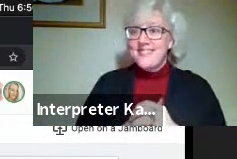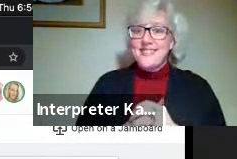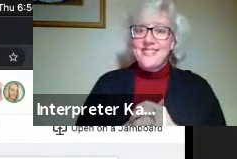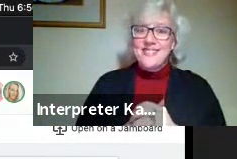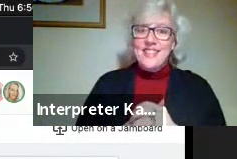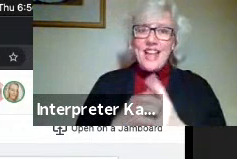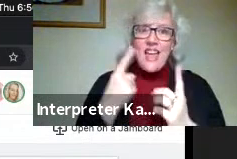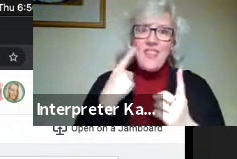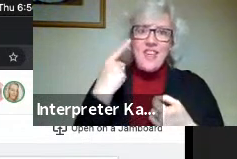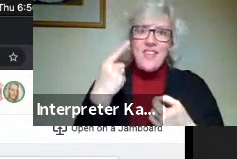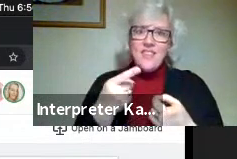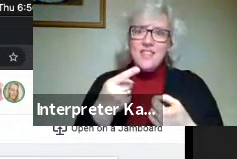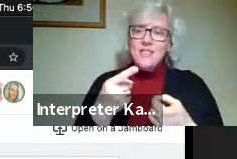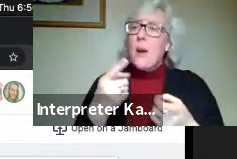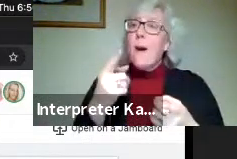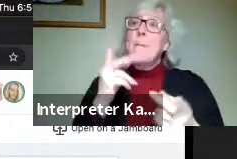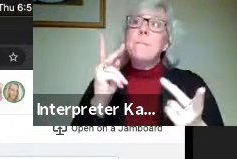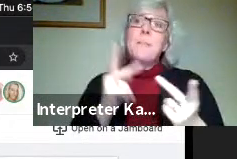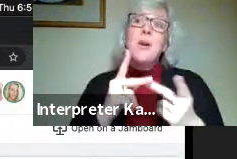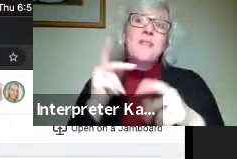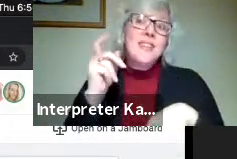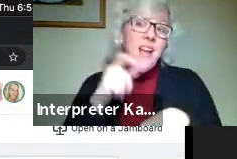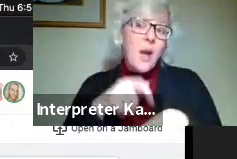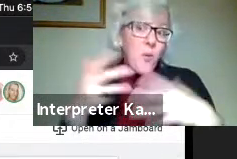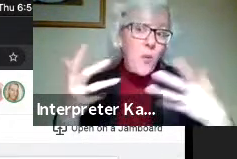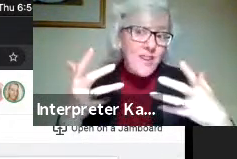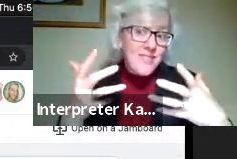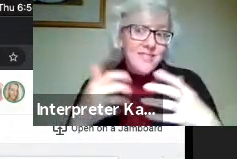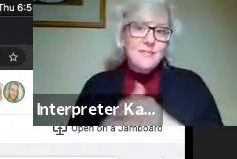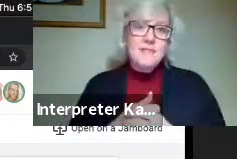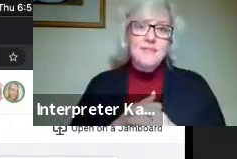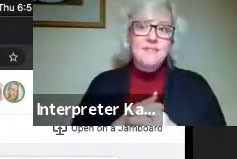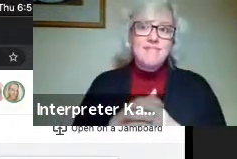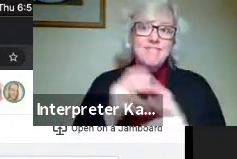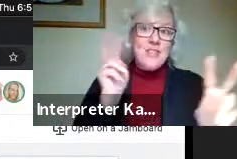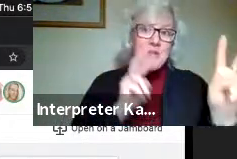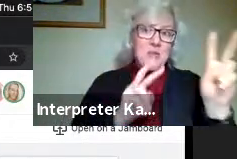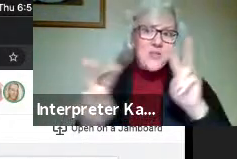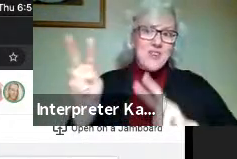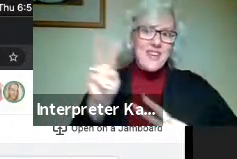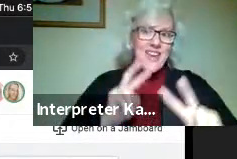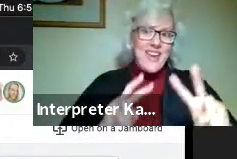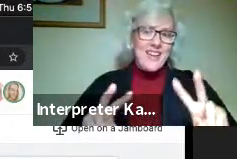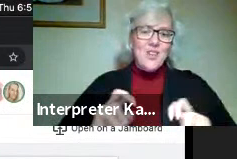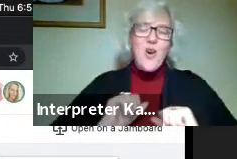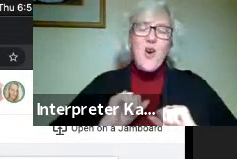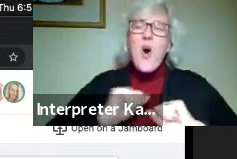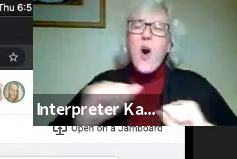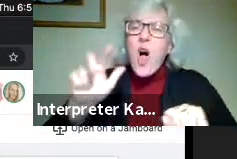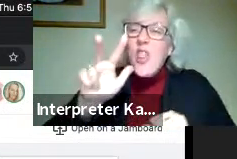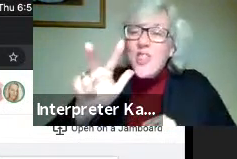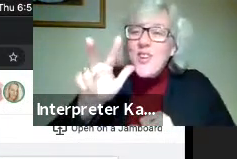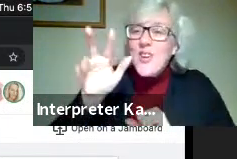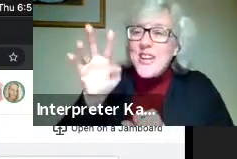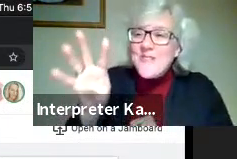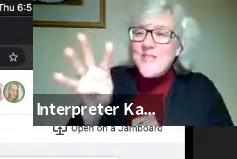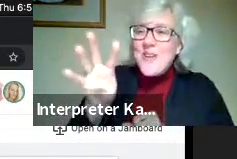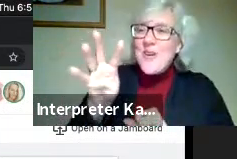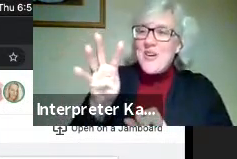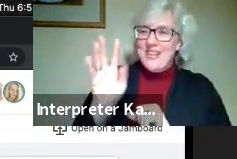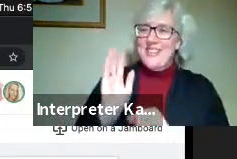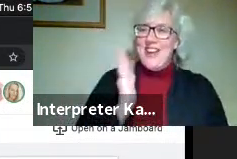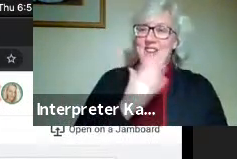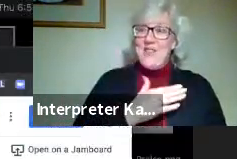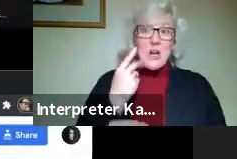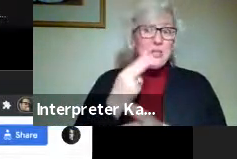I think this is a perfect time to segue to taking a look at all 34 of our